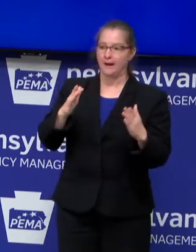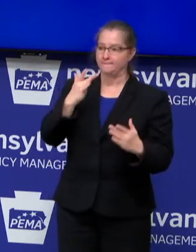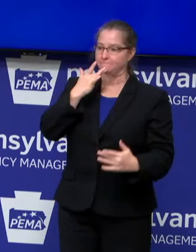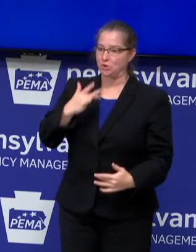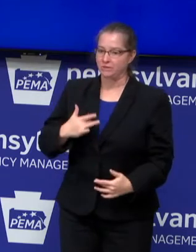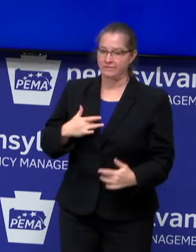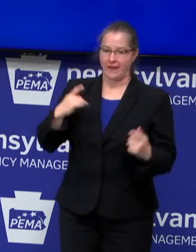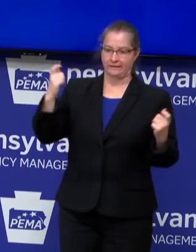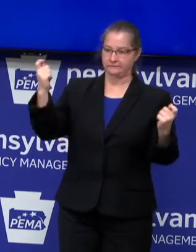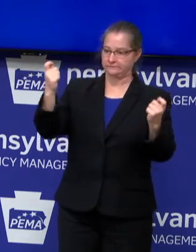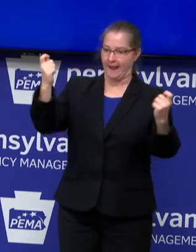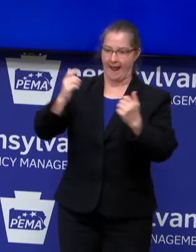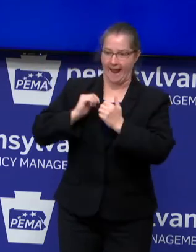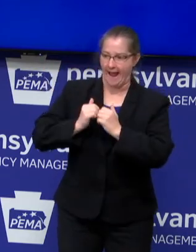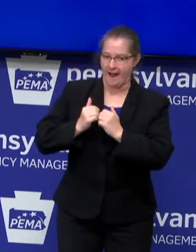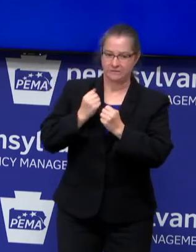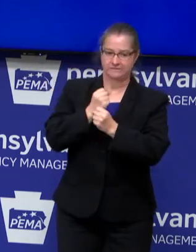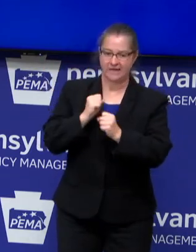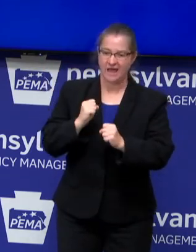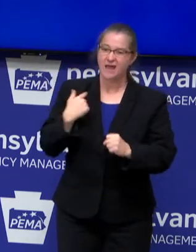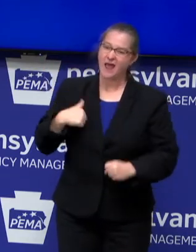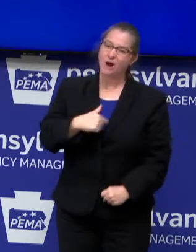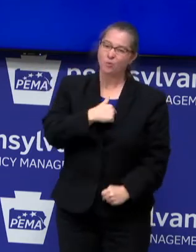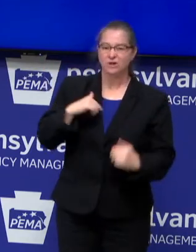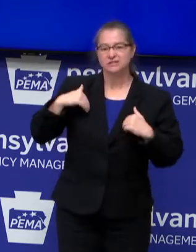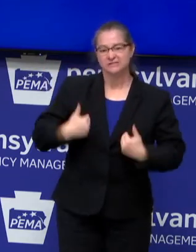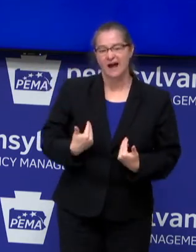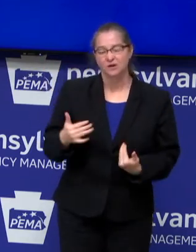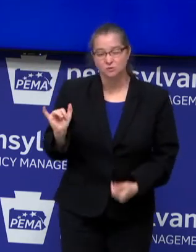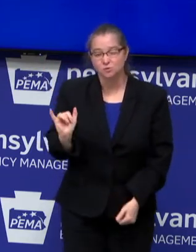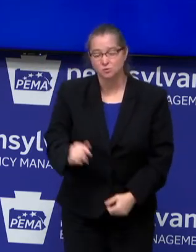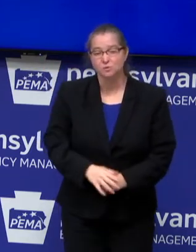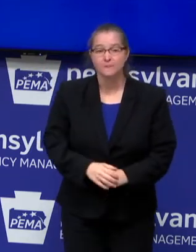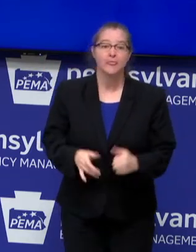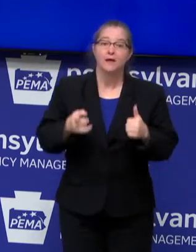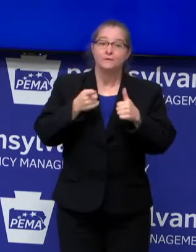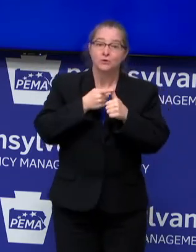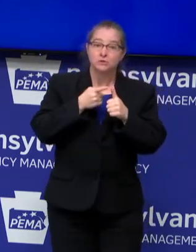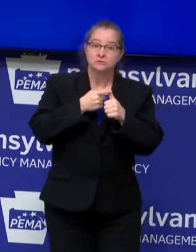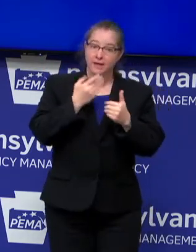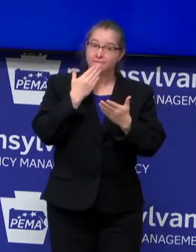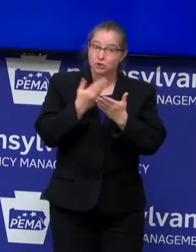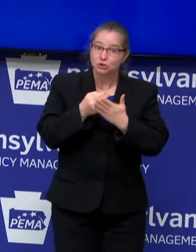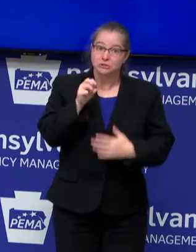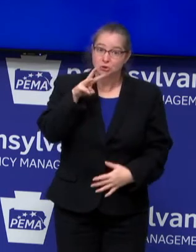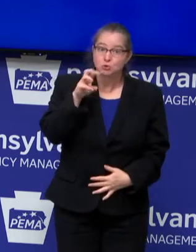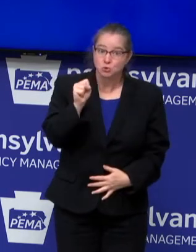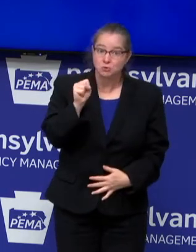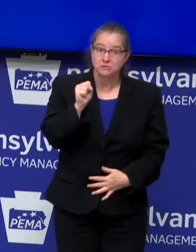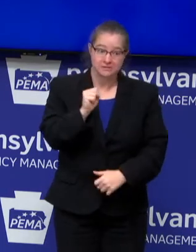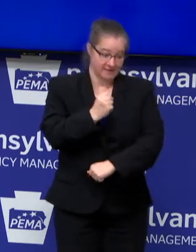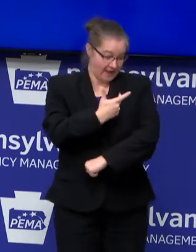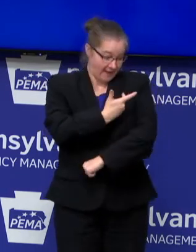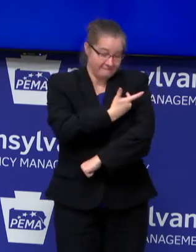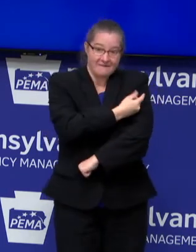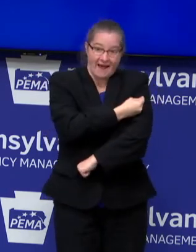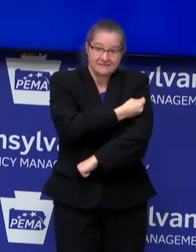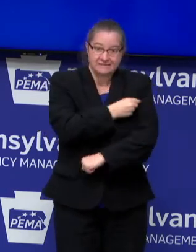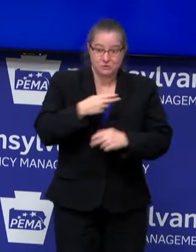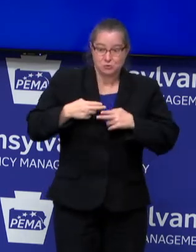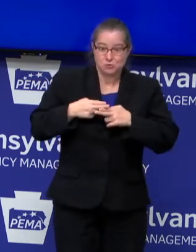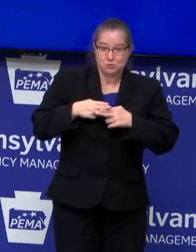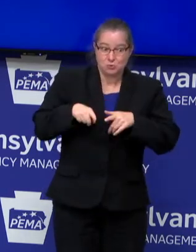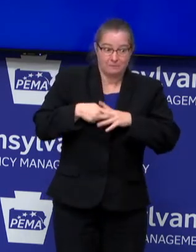and holidays safely, and we are tired, too. First, there's good news. With vaccine distributions beginning